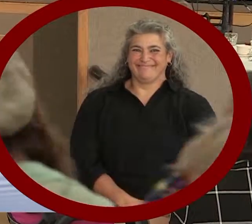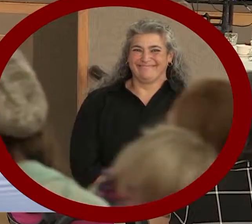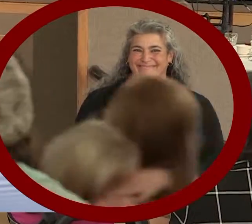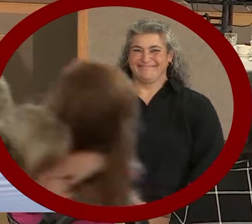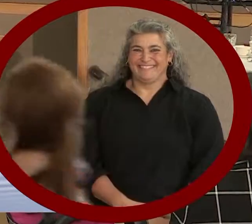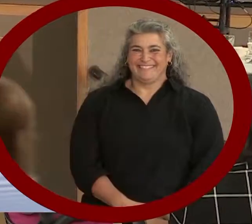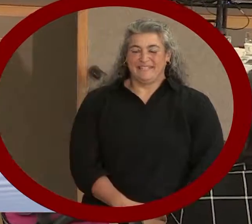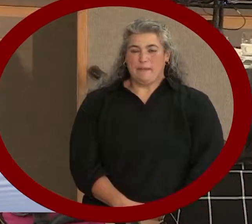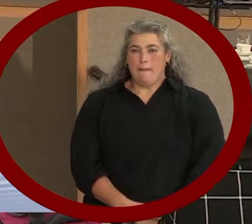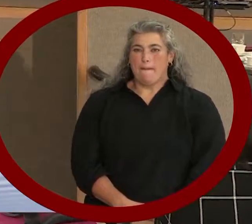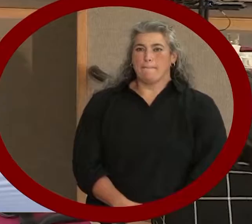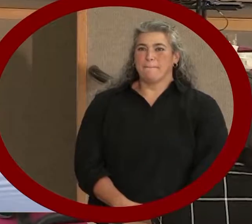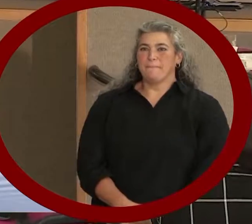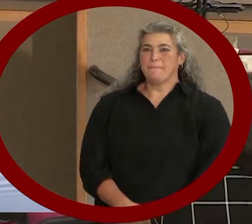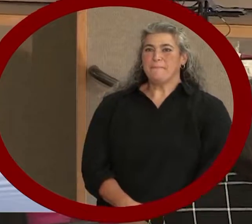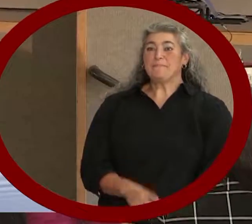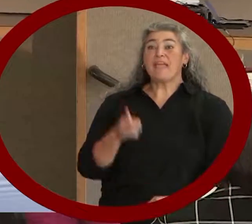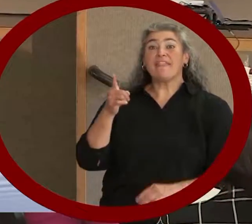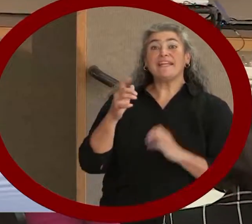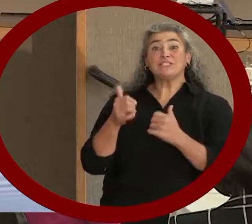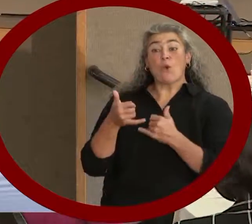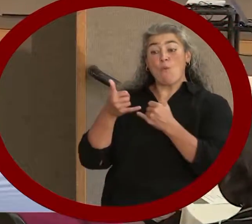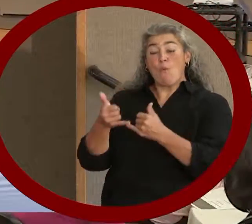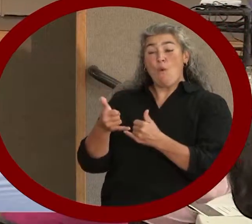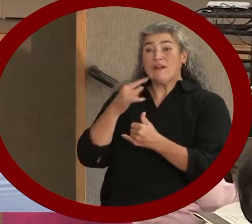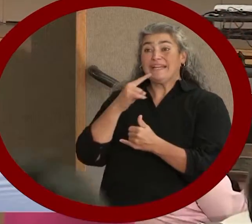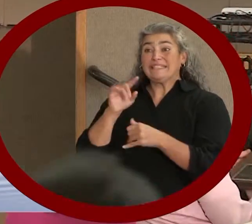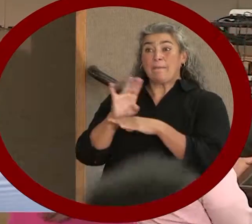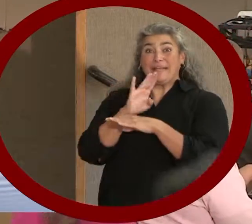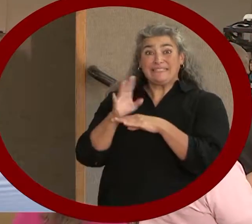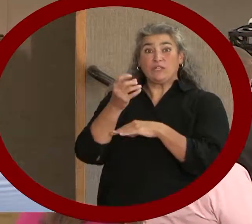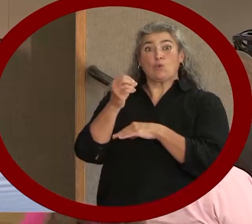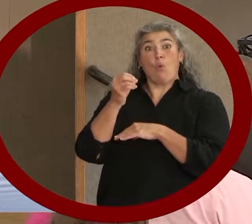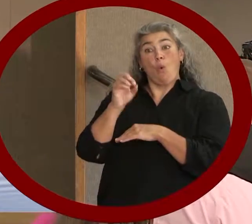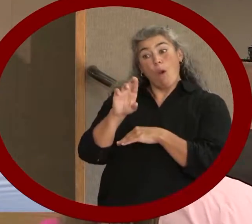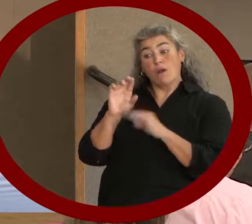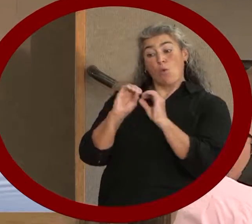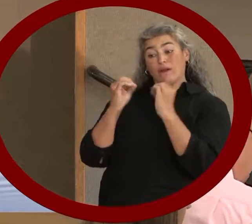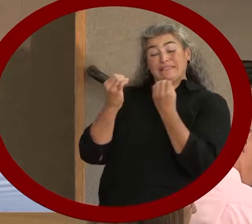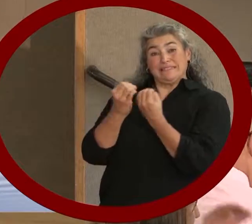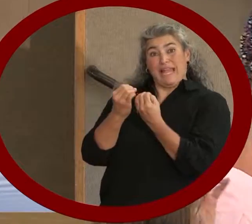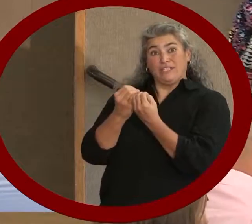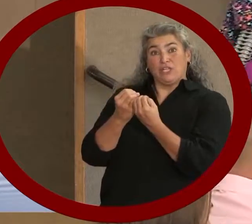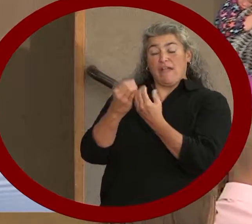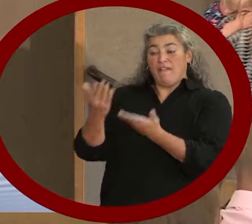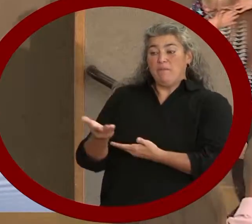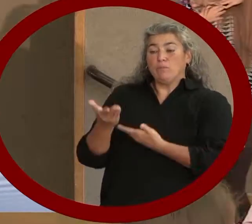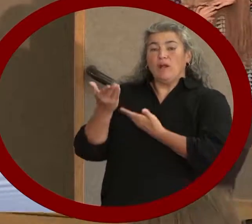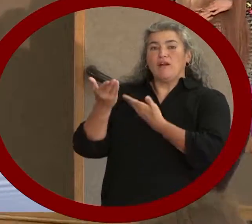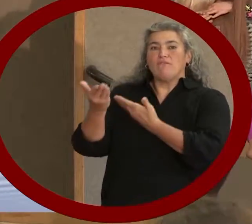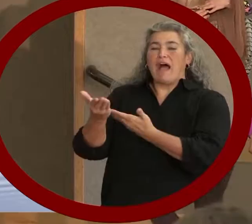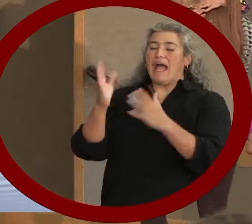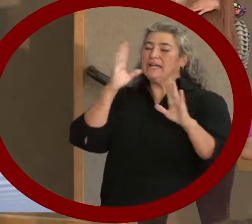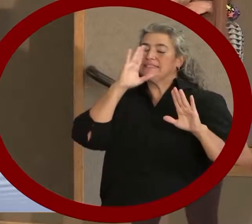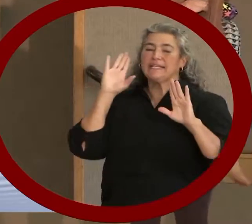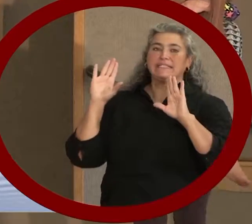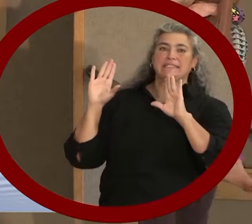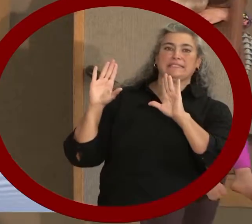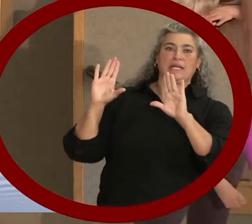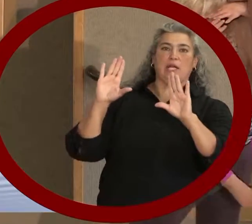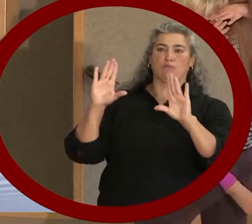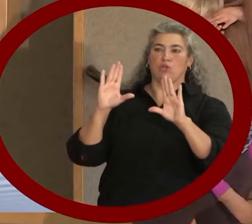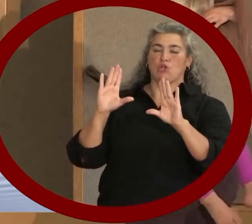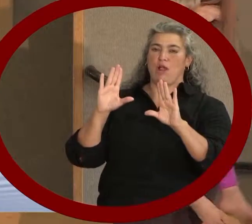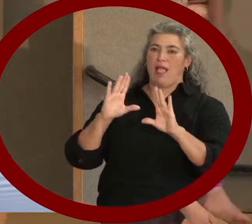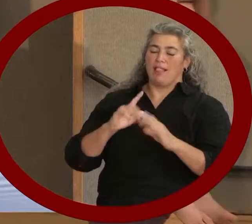As they come up here, this award recognizes a business organization that provides exemplary and life-enriching service